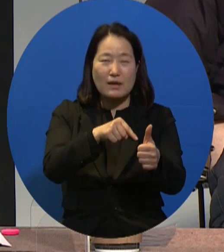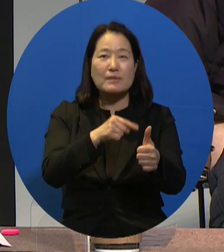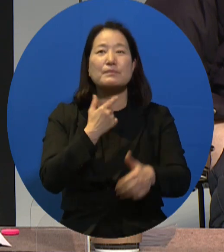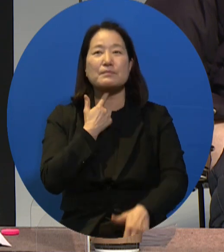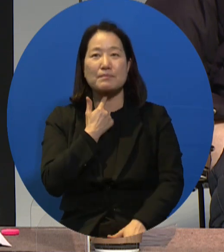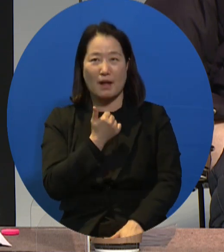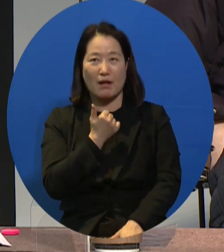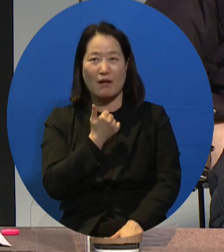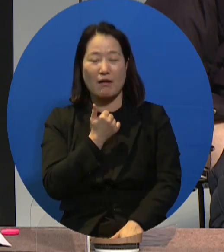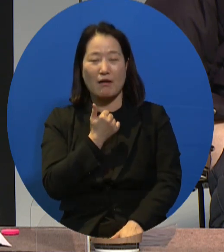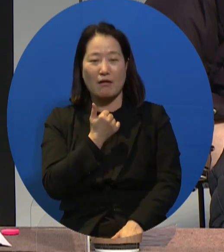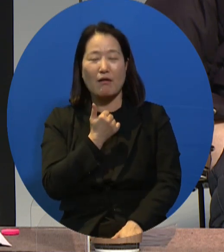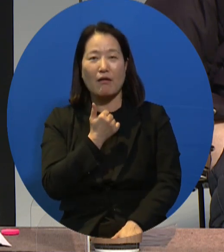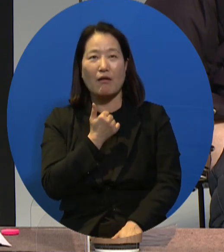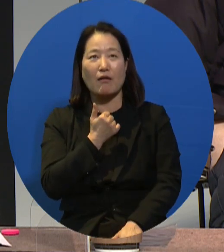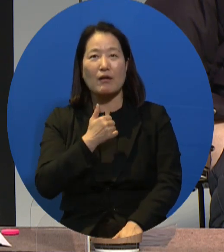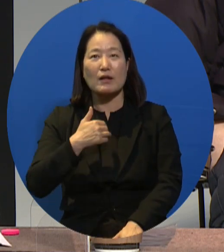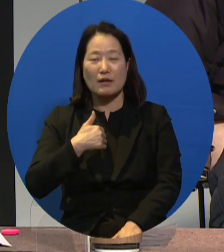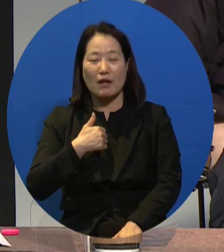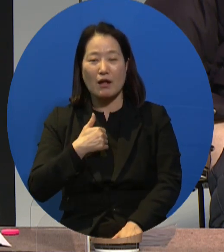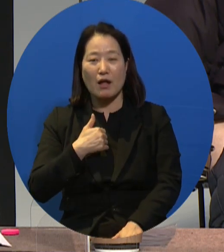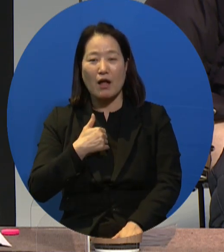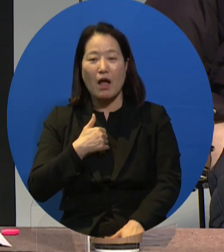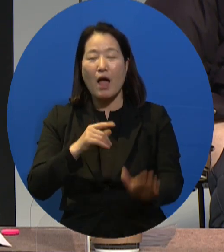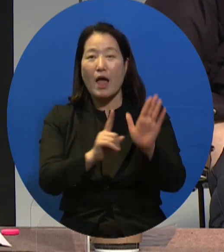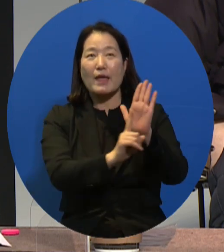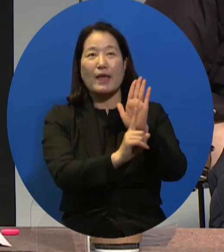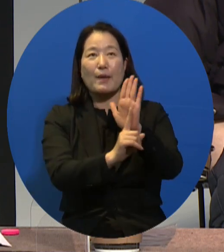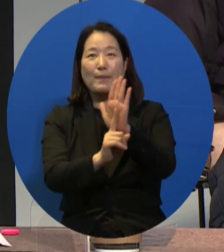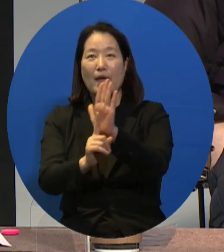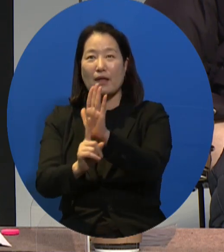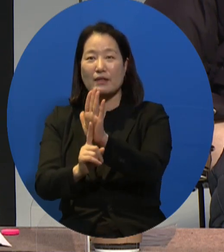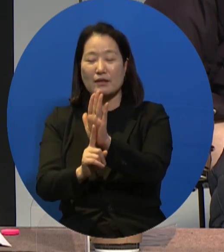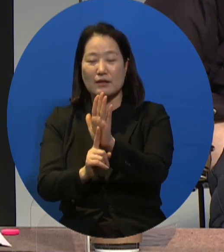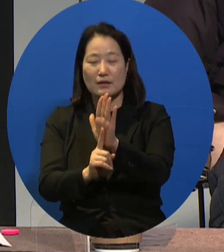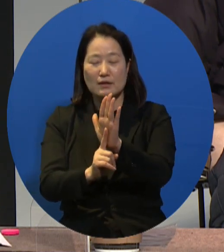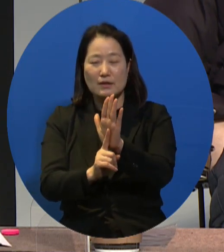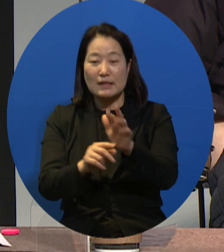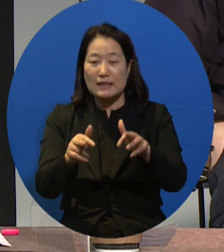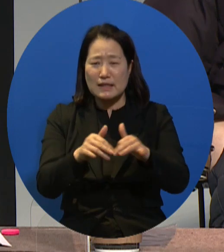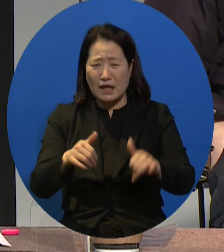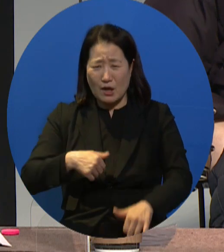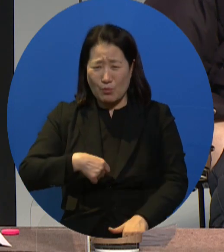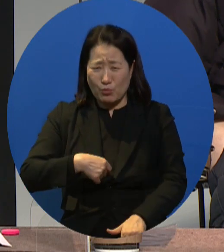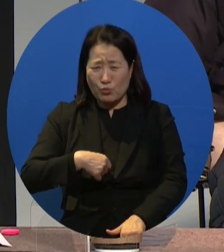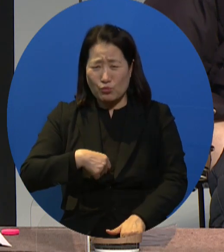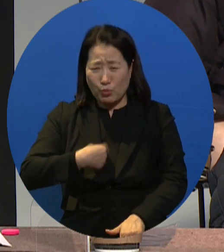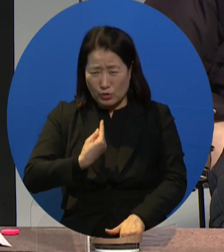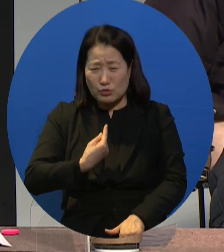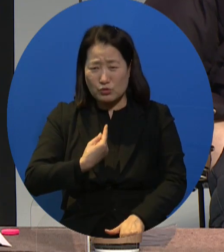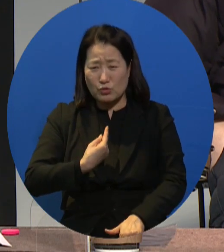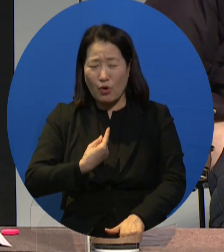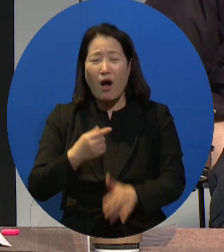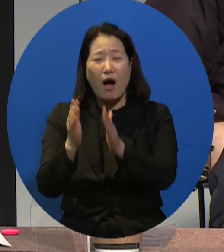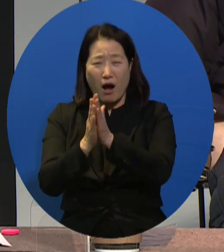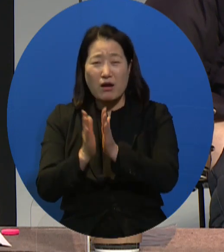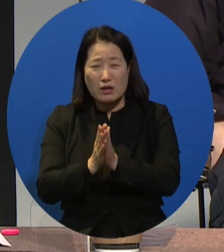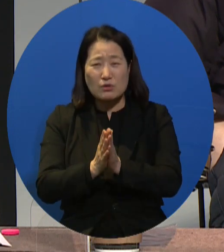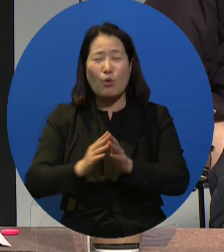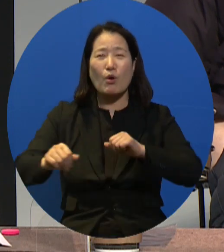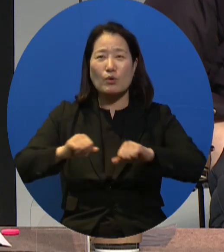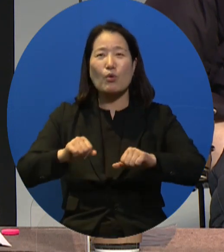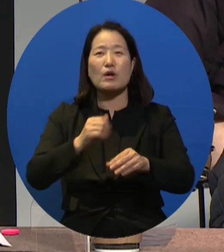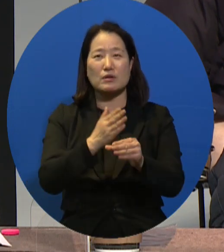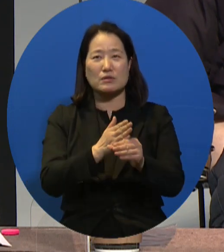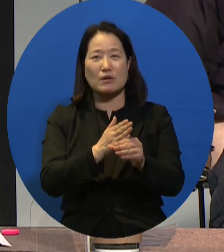But public officials may be quite busy. So this local government led campaign and project has